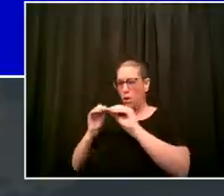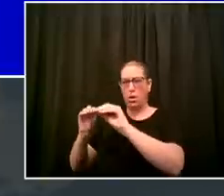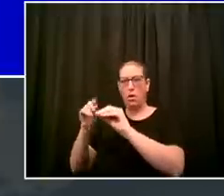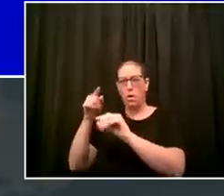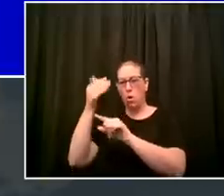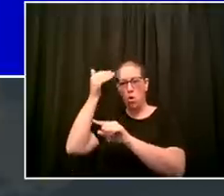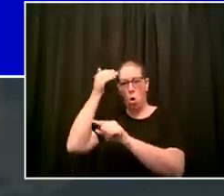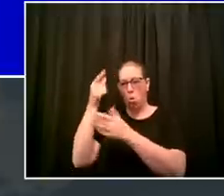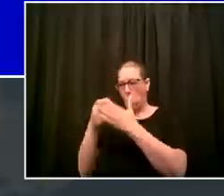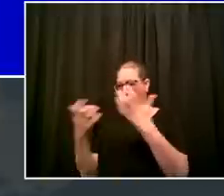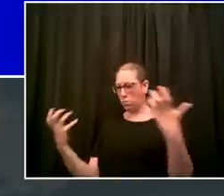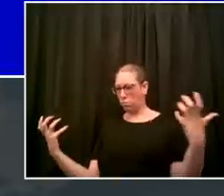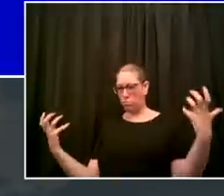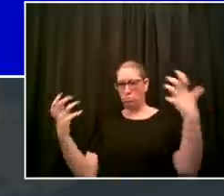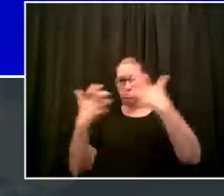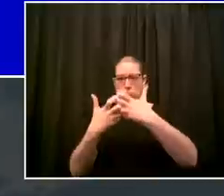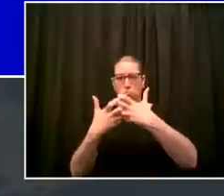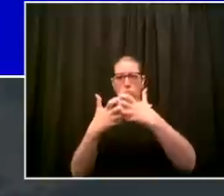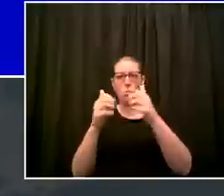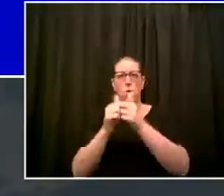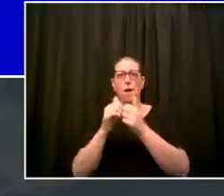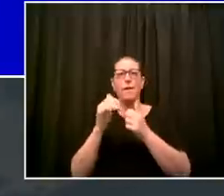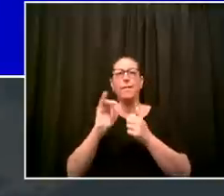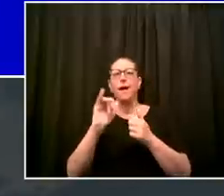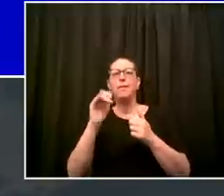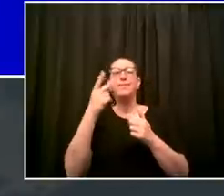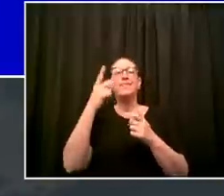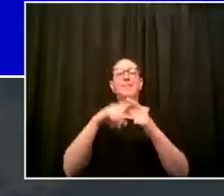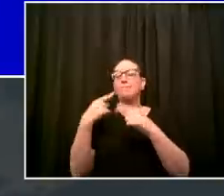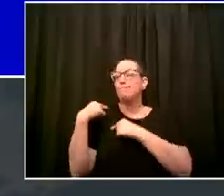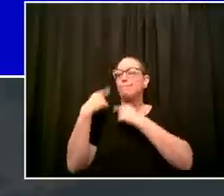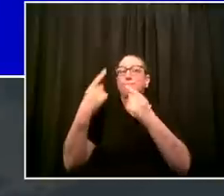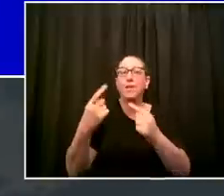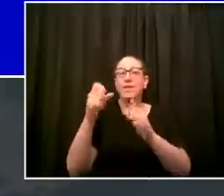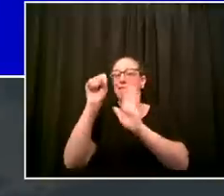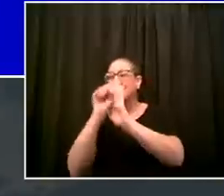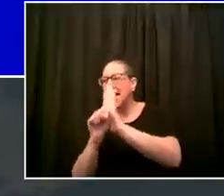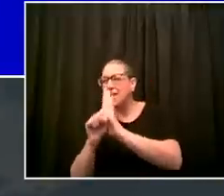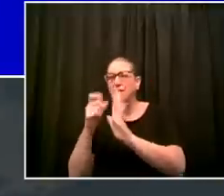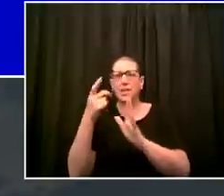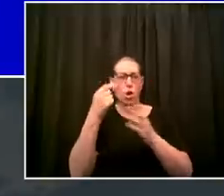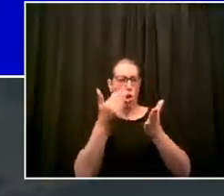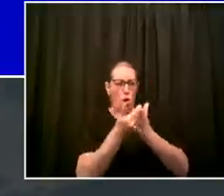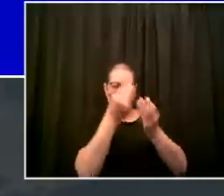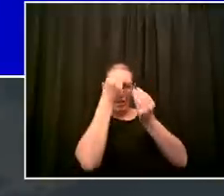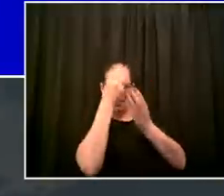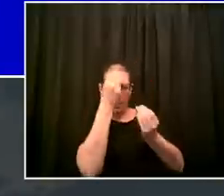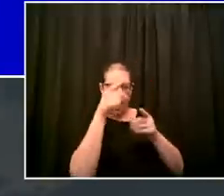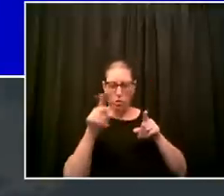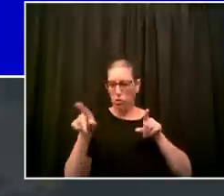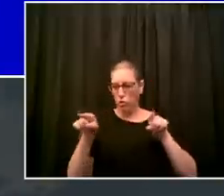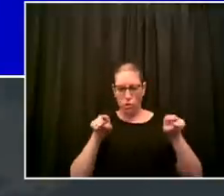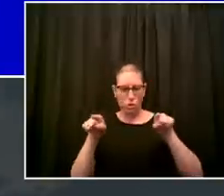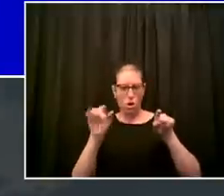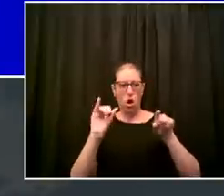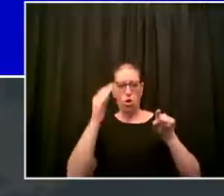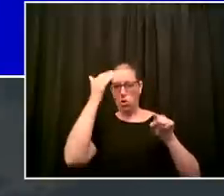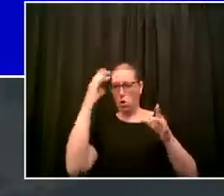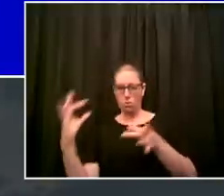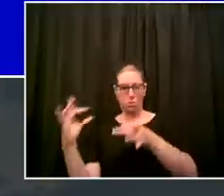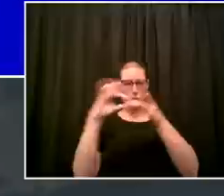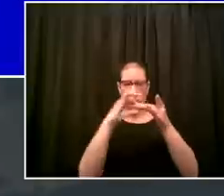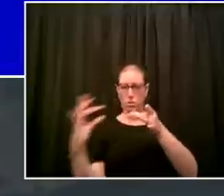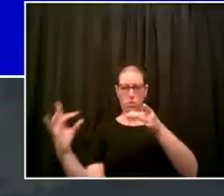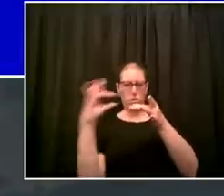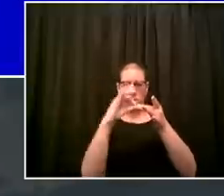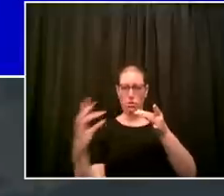guidance to parents and family members because there's some additional information that will help you identify symptoms and act quickly and i'm going